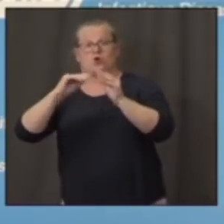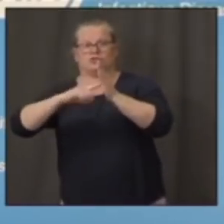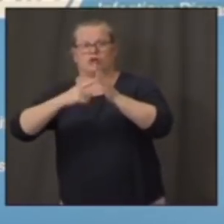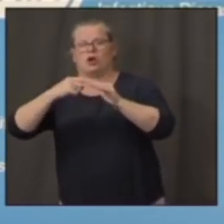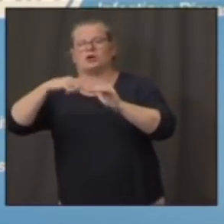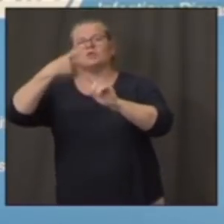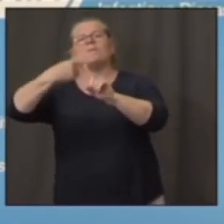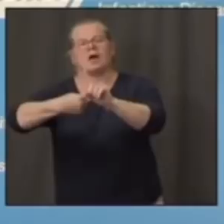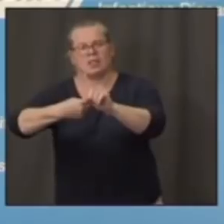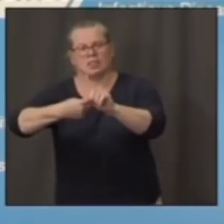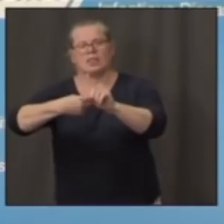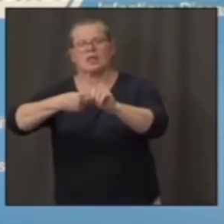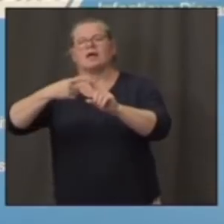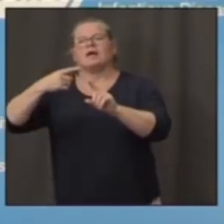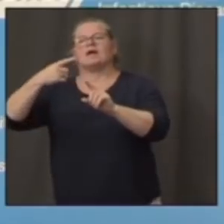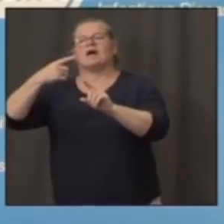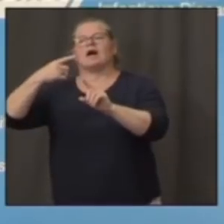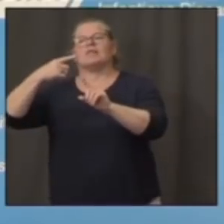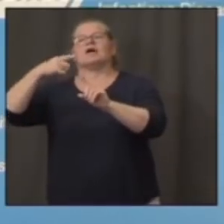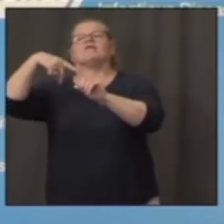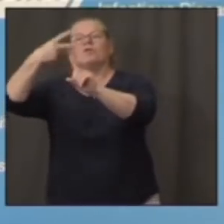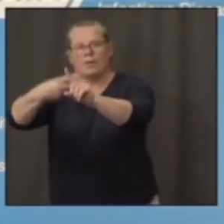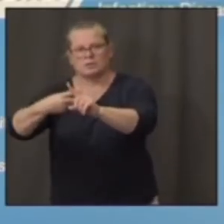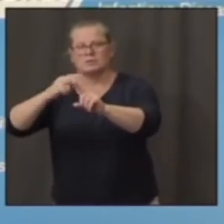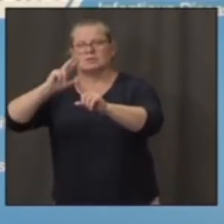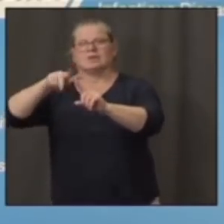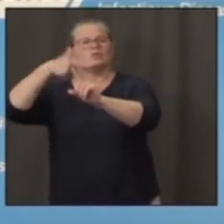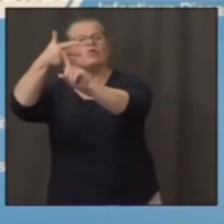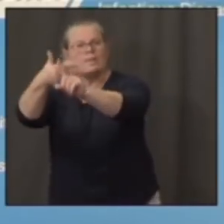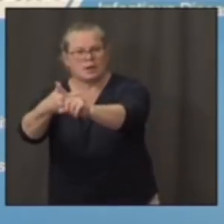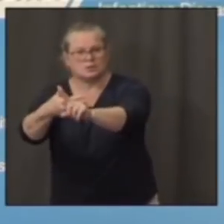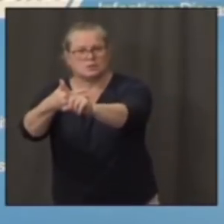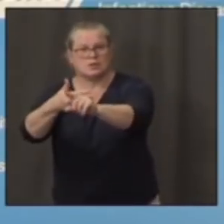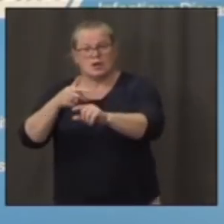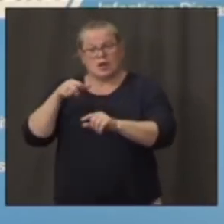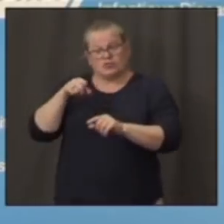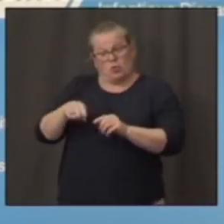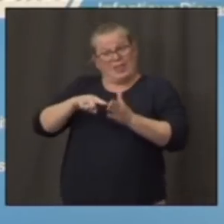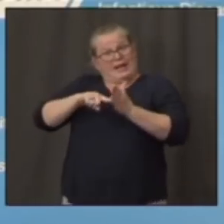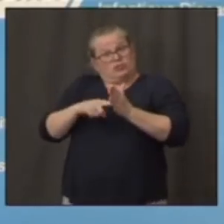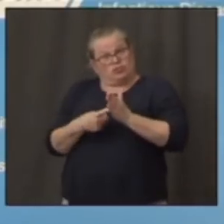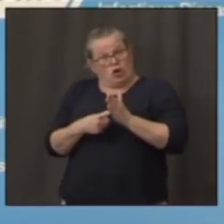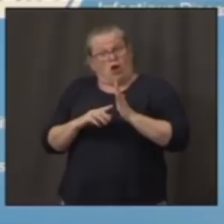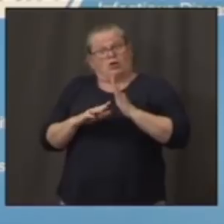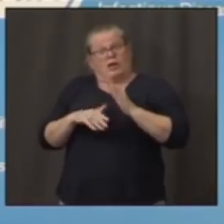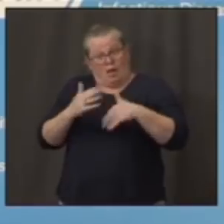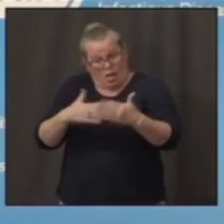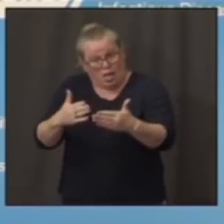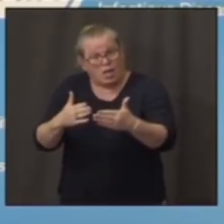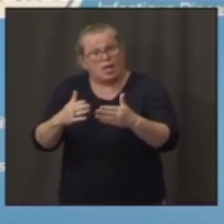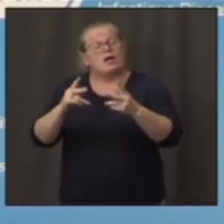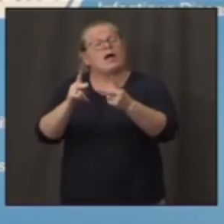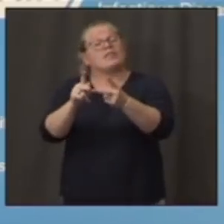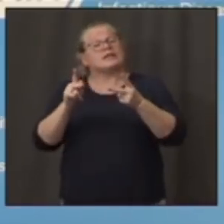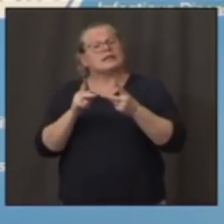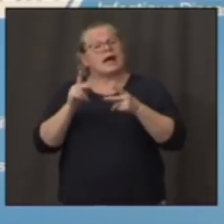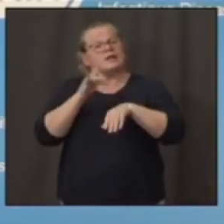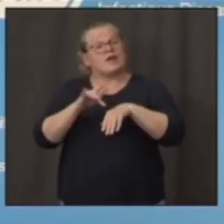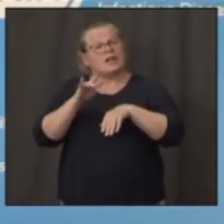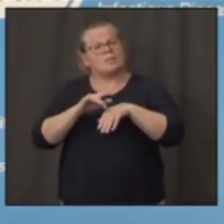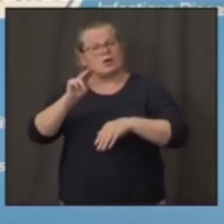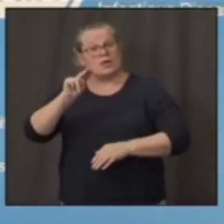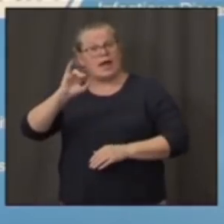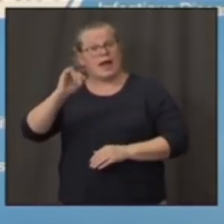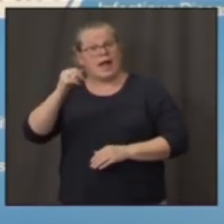and a month after that. So when Sanofi gets going, if they use the sites that are available that the NIH is